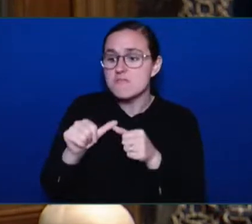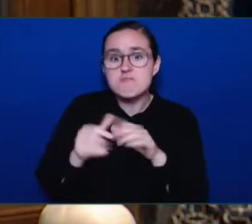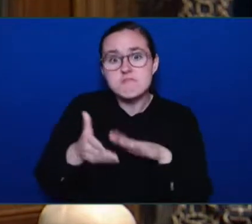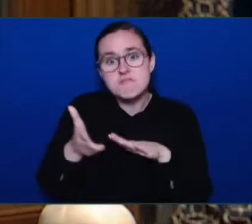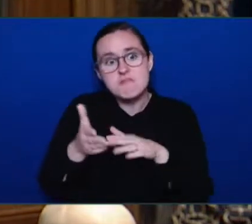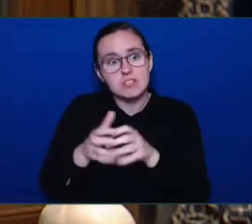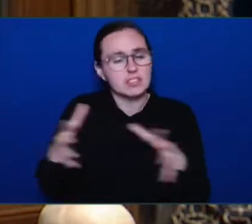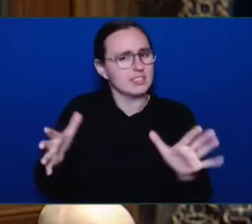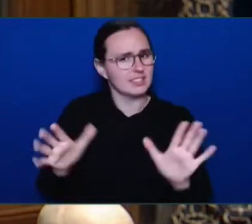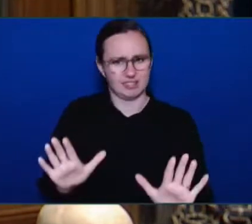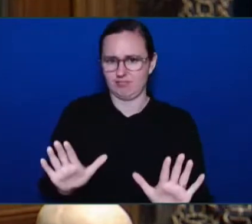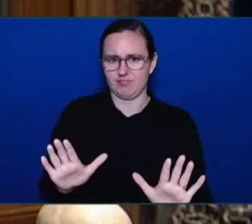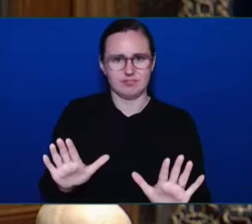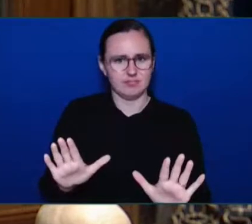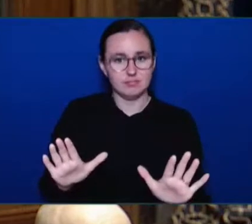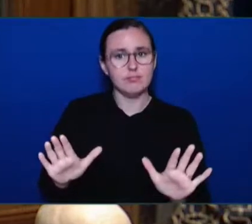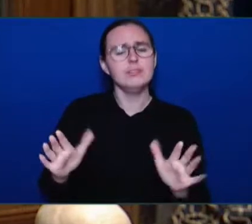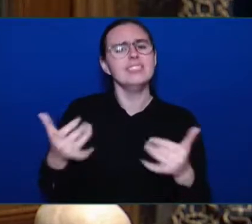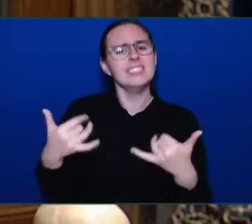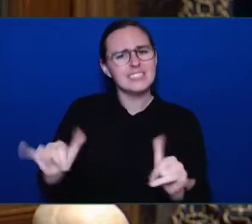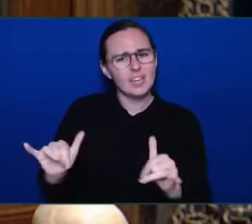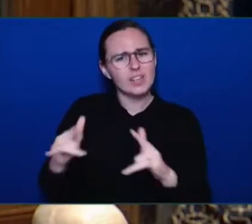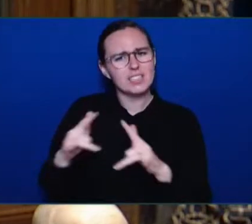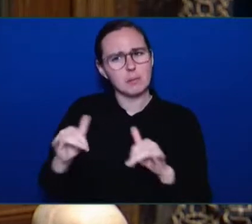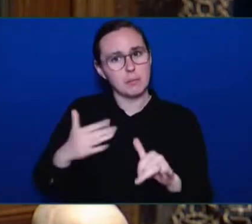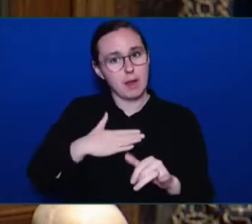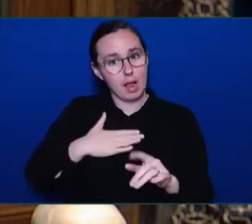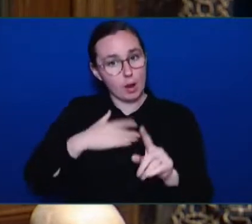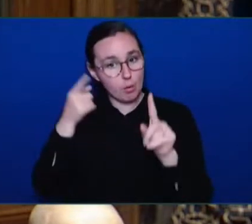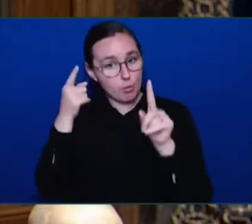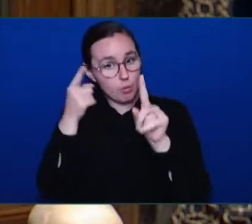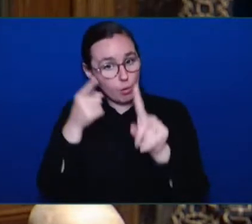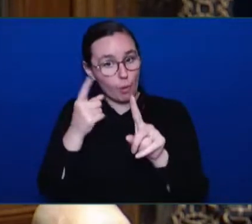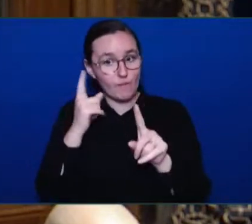week, they got an F on their climate change report.